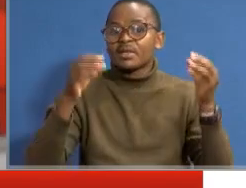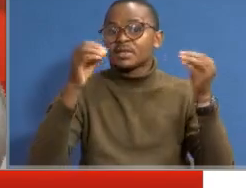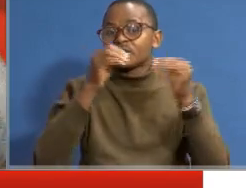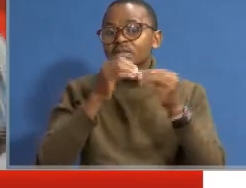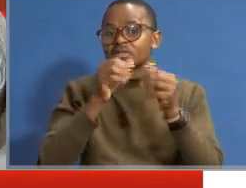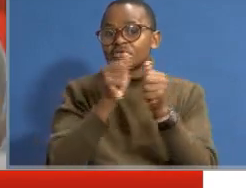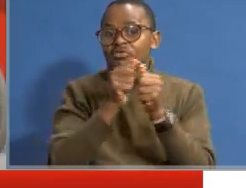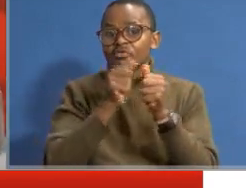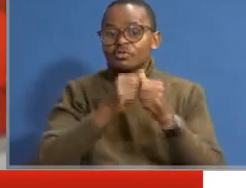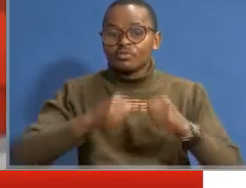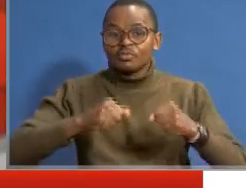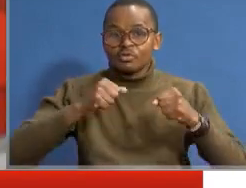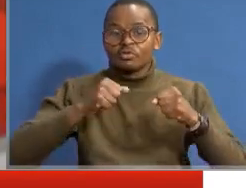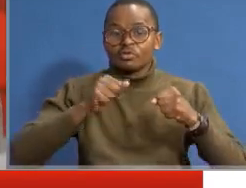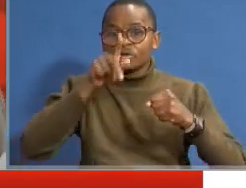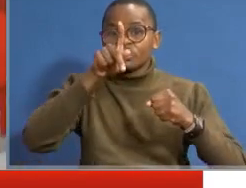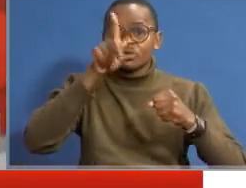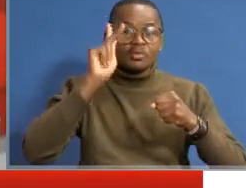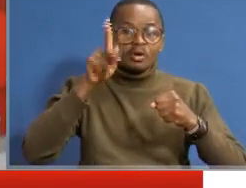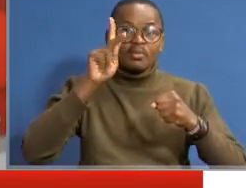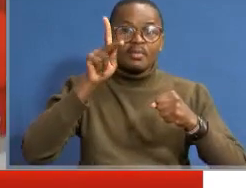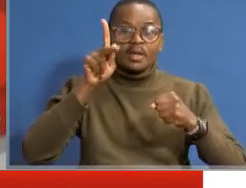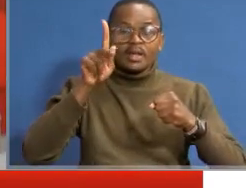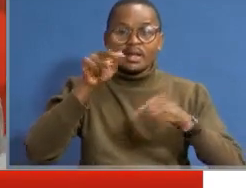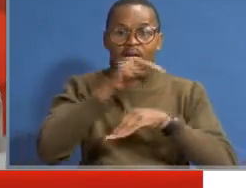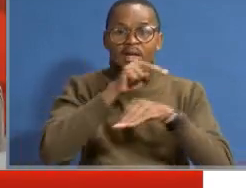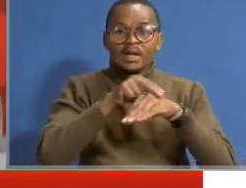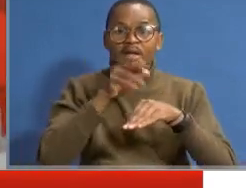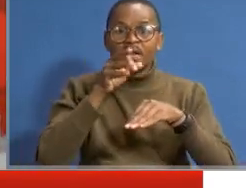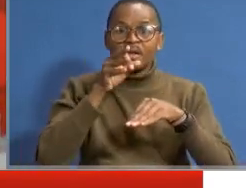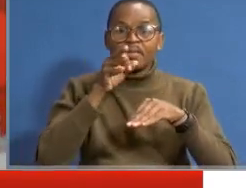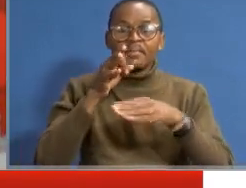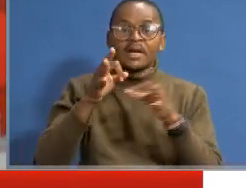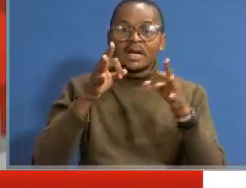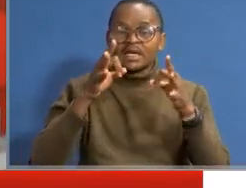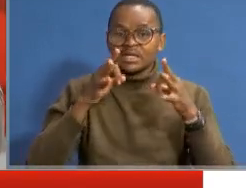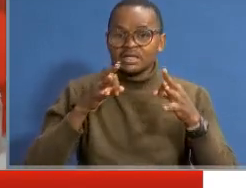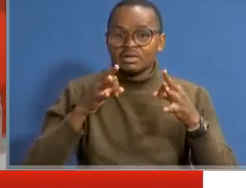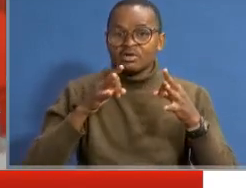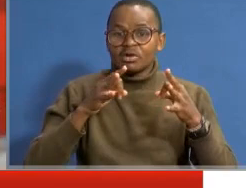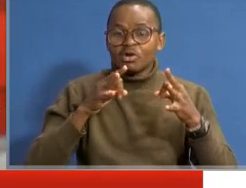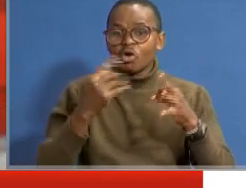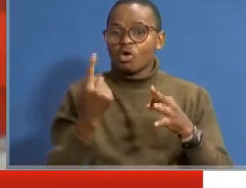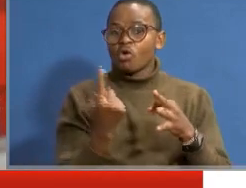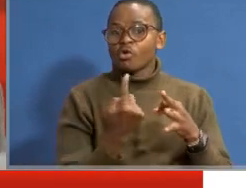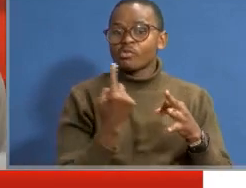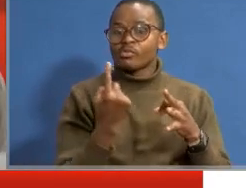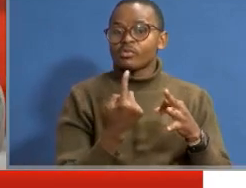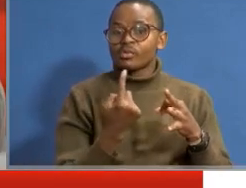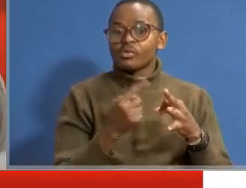with the head of procurement in the National Treasury and he was telling me only